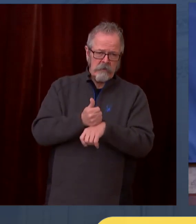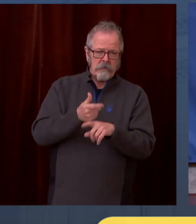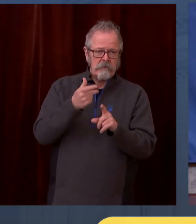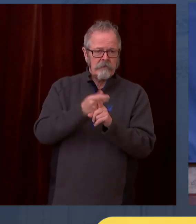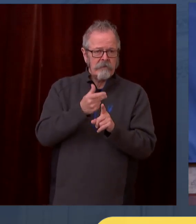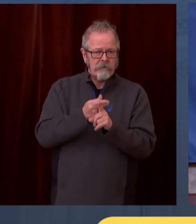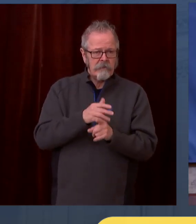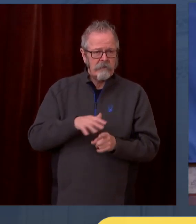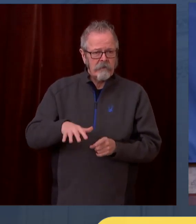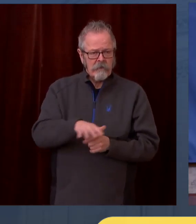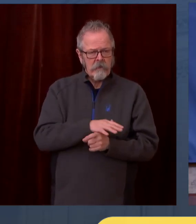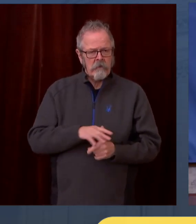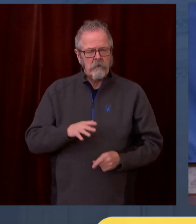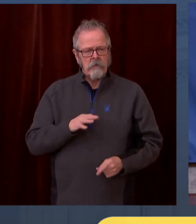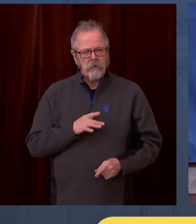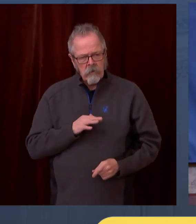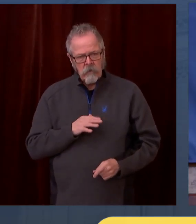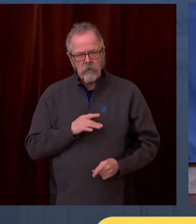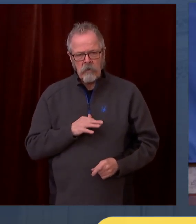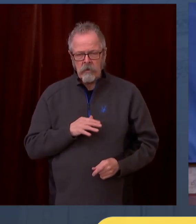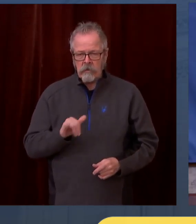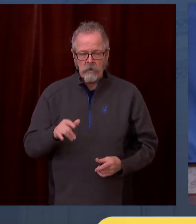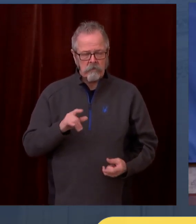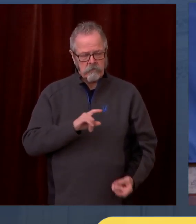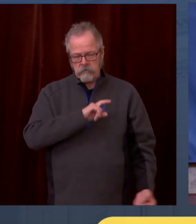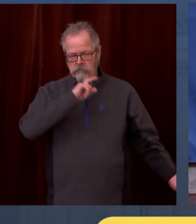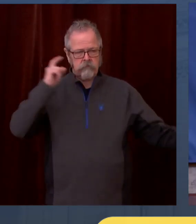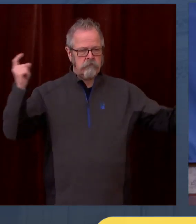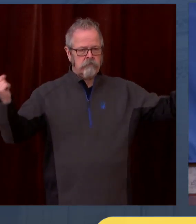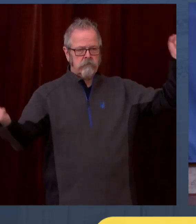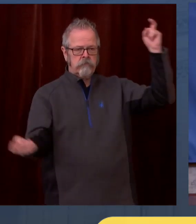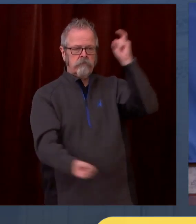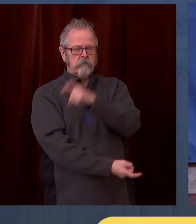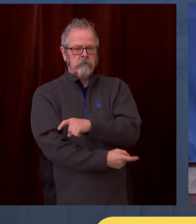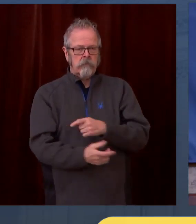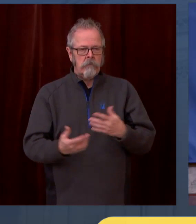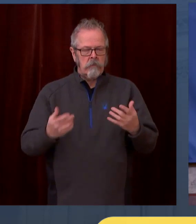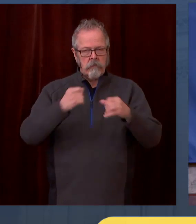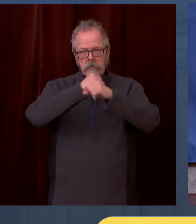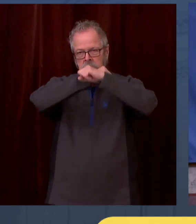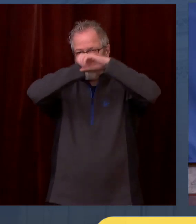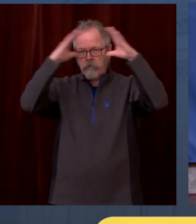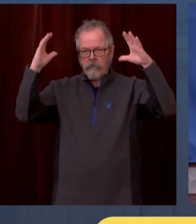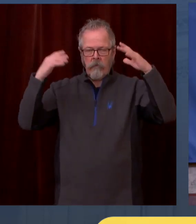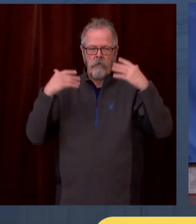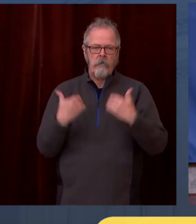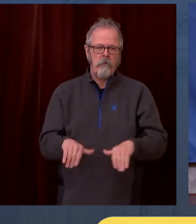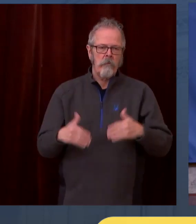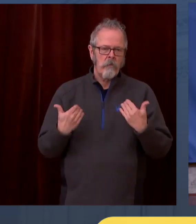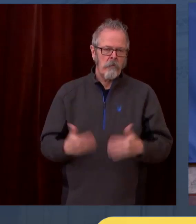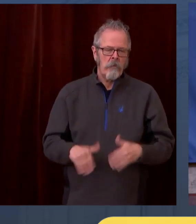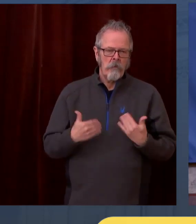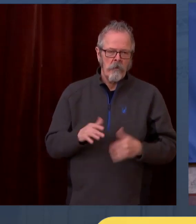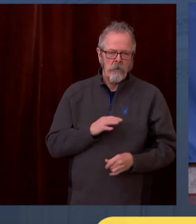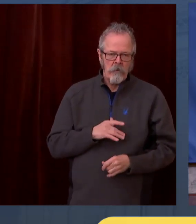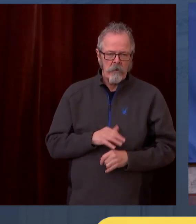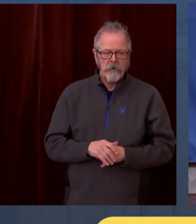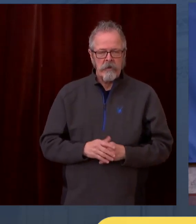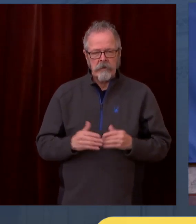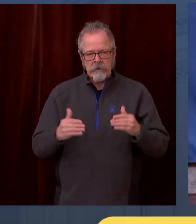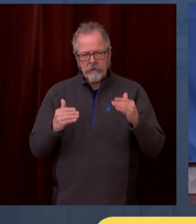All right. Up next, we'll go to Sarah Gensler with McClatchy. Go ahead, Sarah. May I add one more thing, if I may?